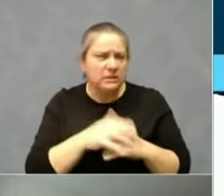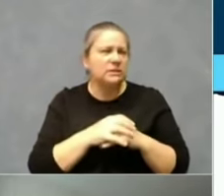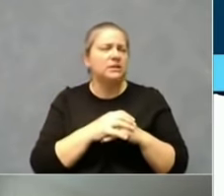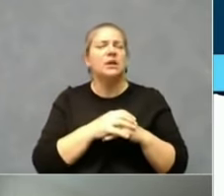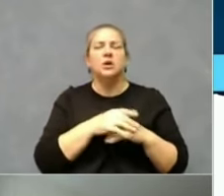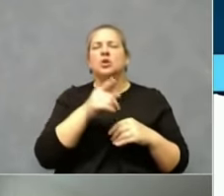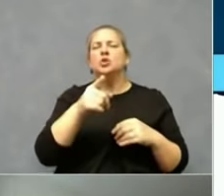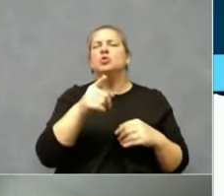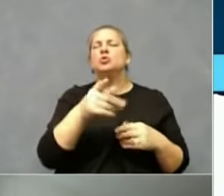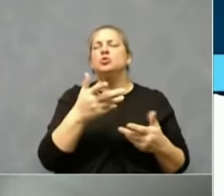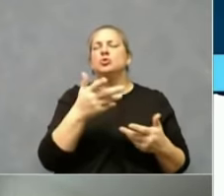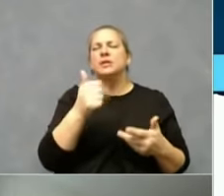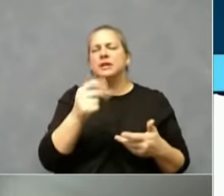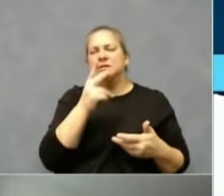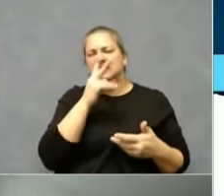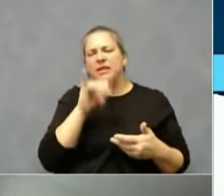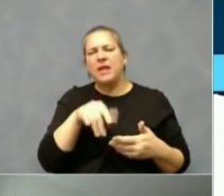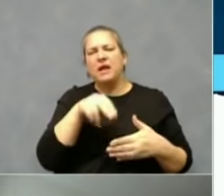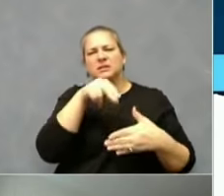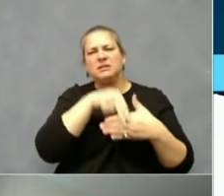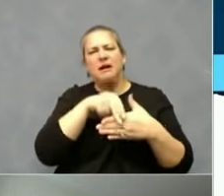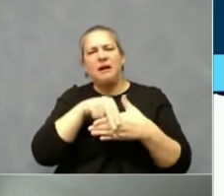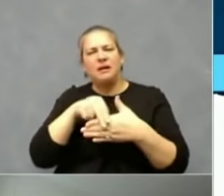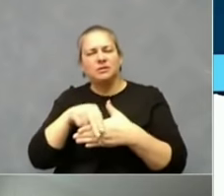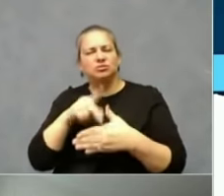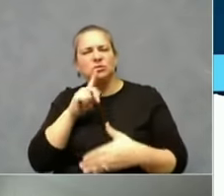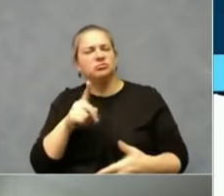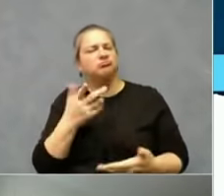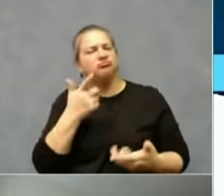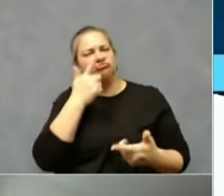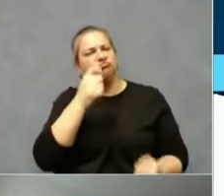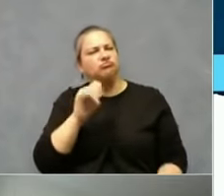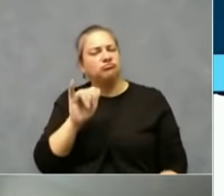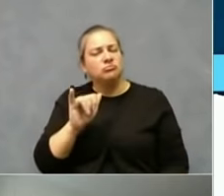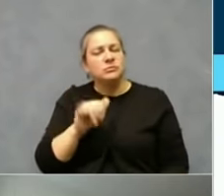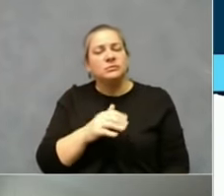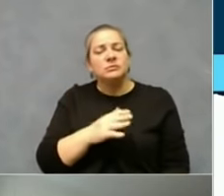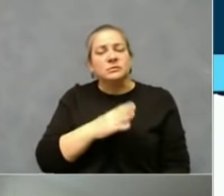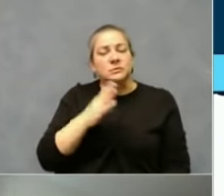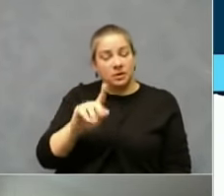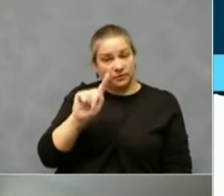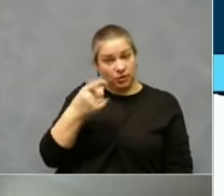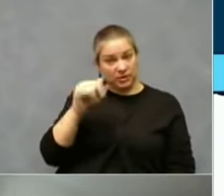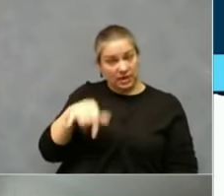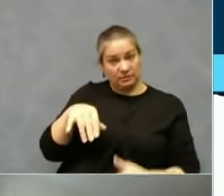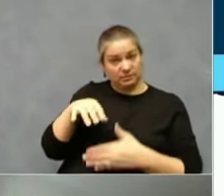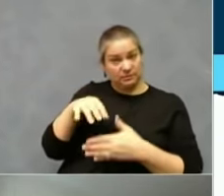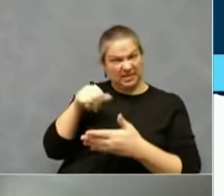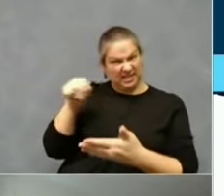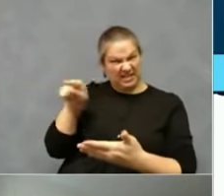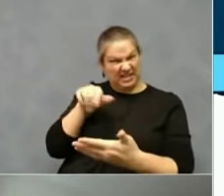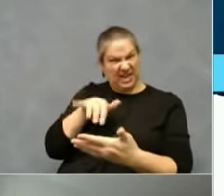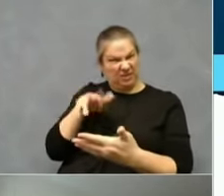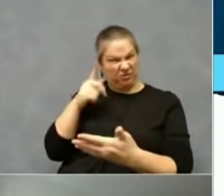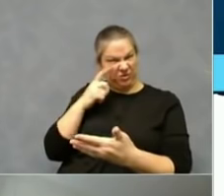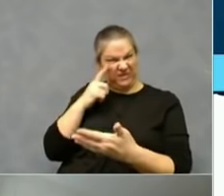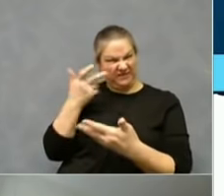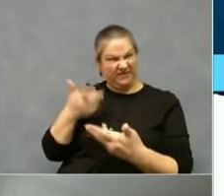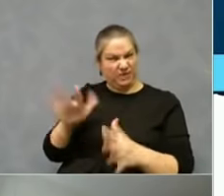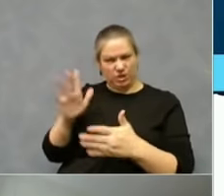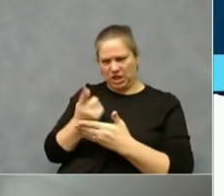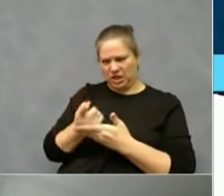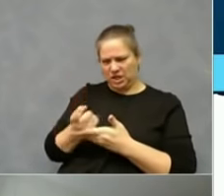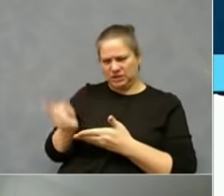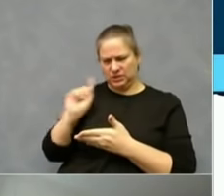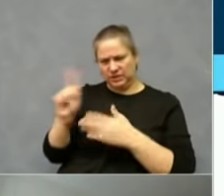useful. So this first study I'm going to share, which was just completed last week, projects